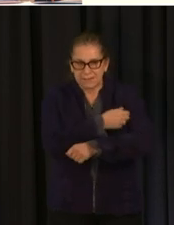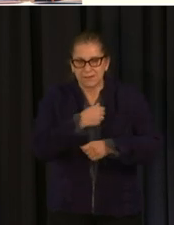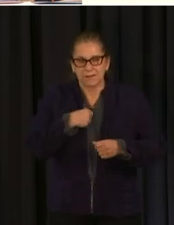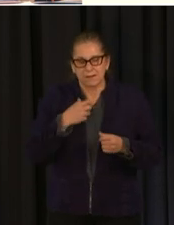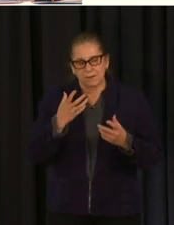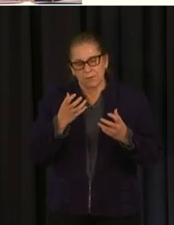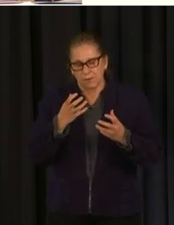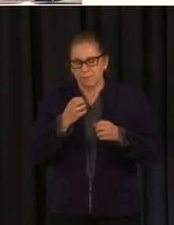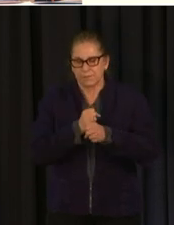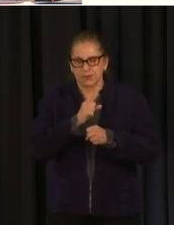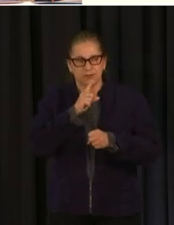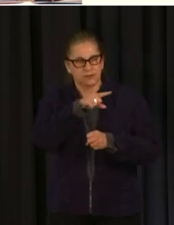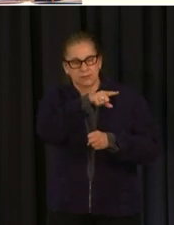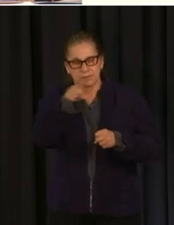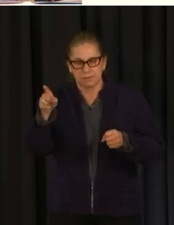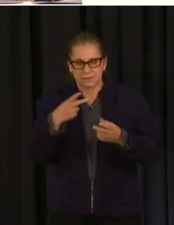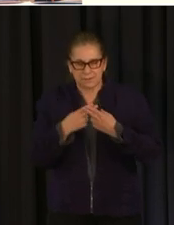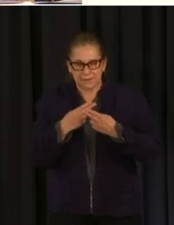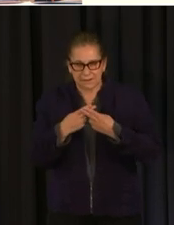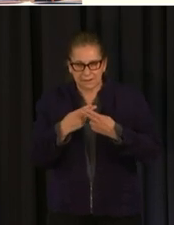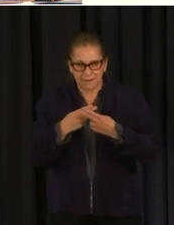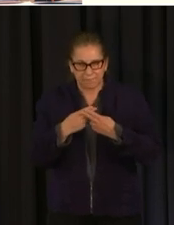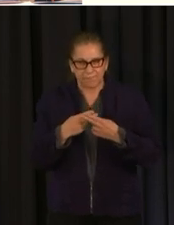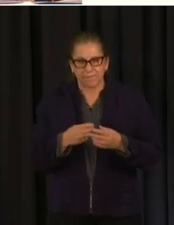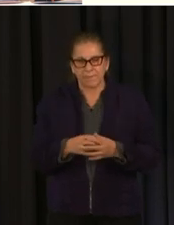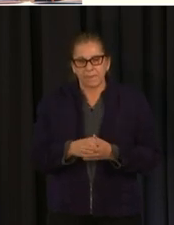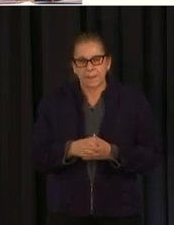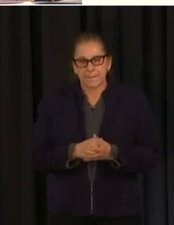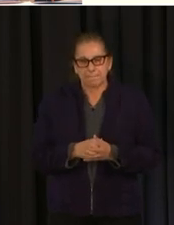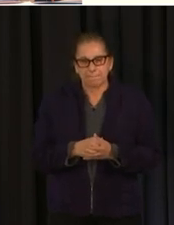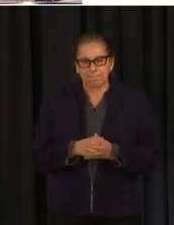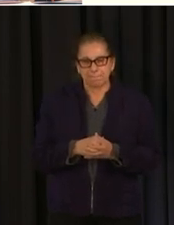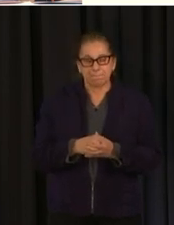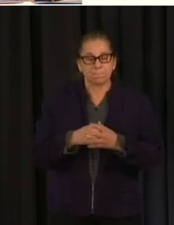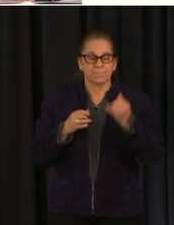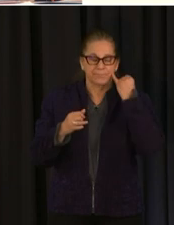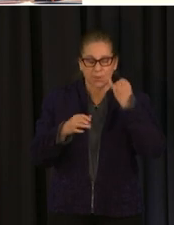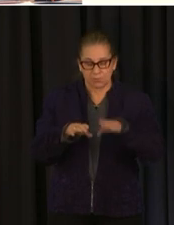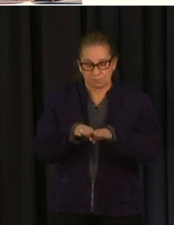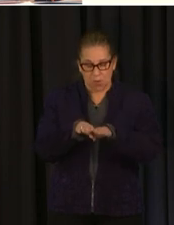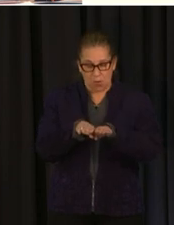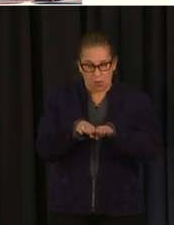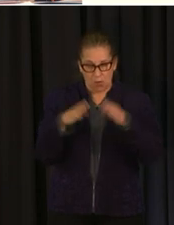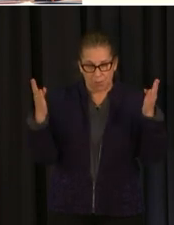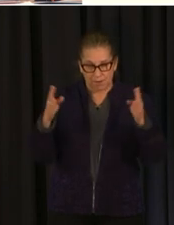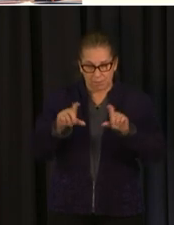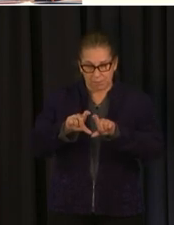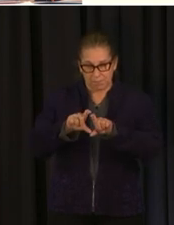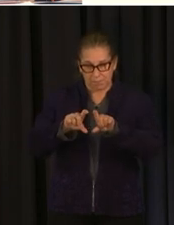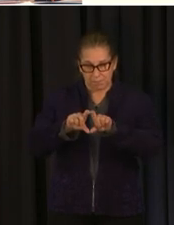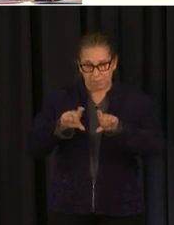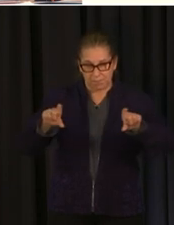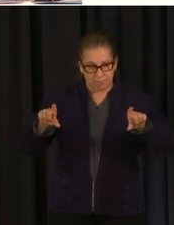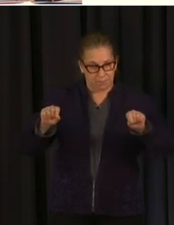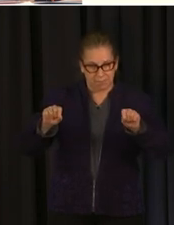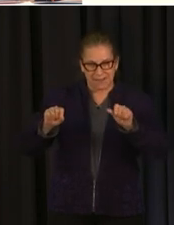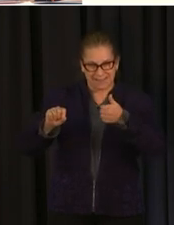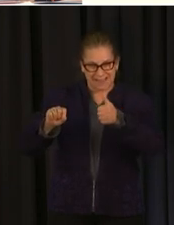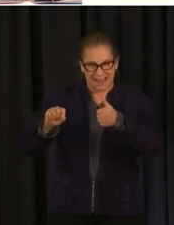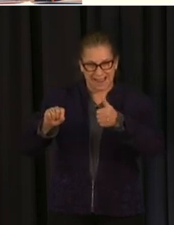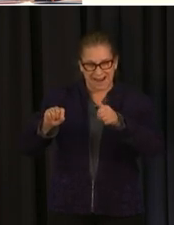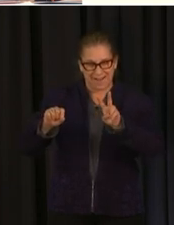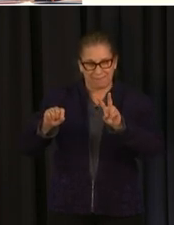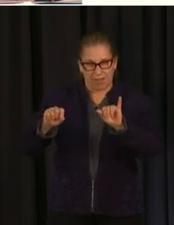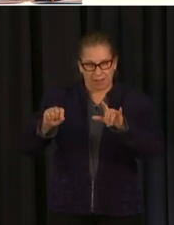vaccinating seven people and potentially not being able to find three more people in that practice during that time period to vaccinate but it got